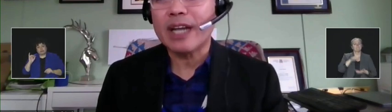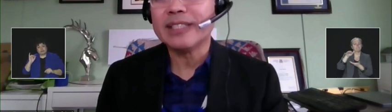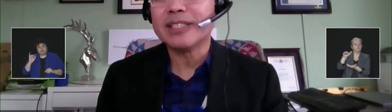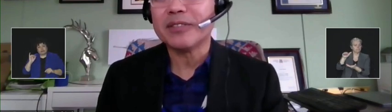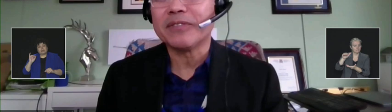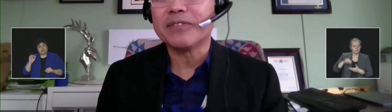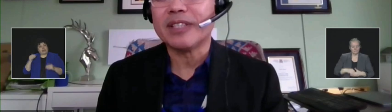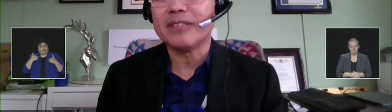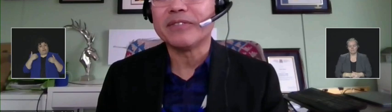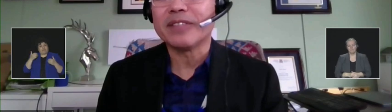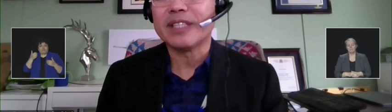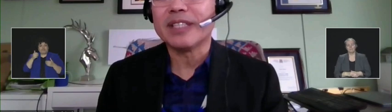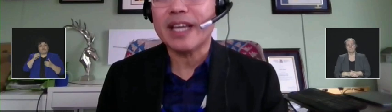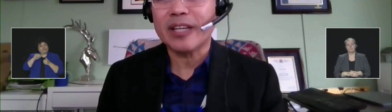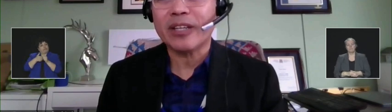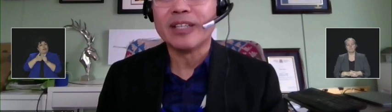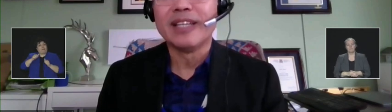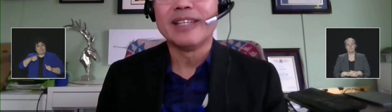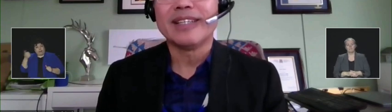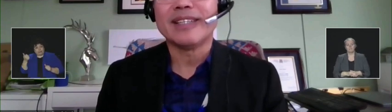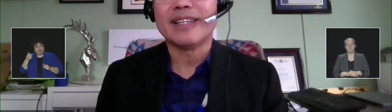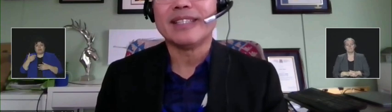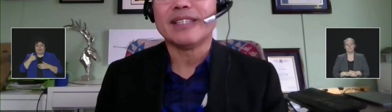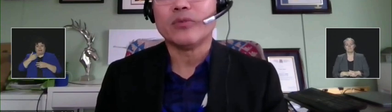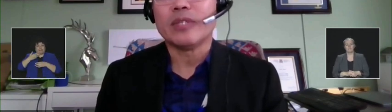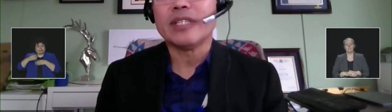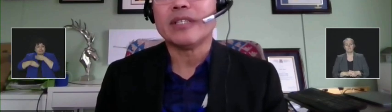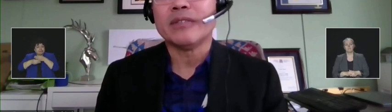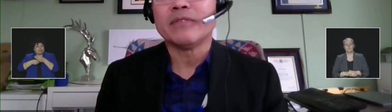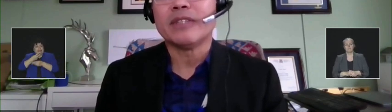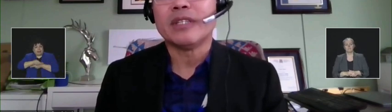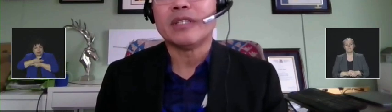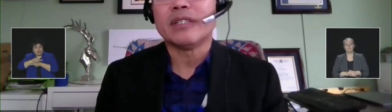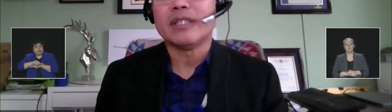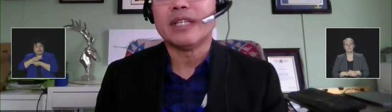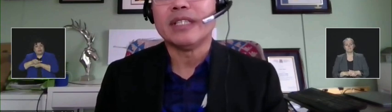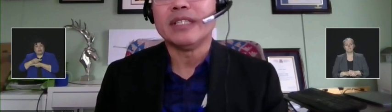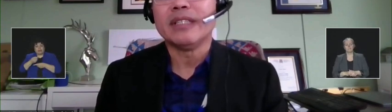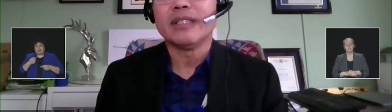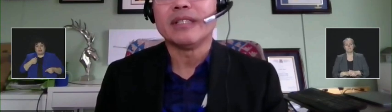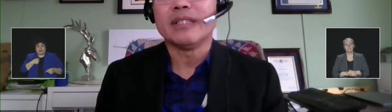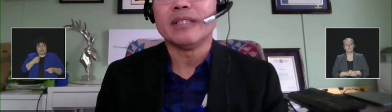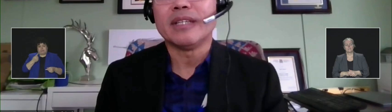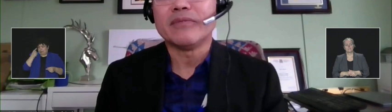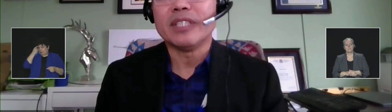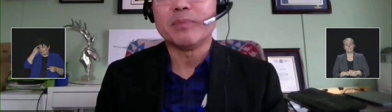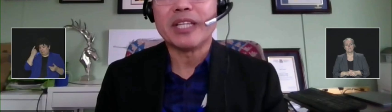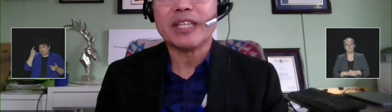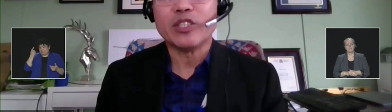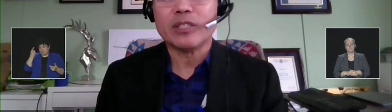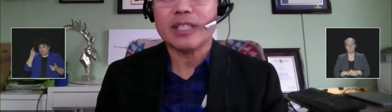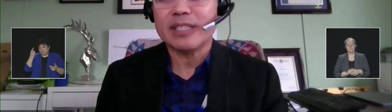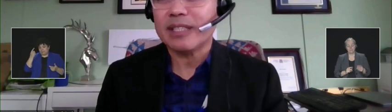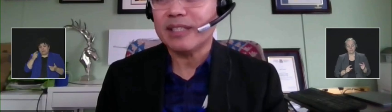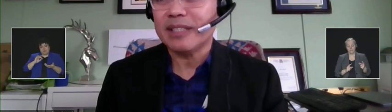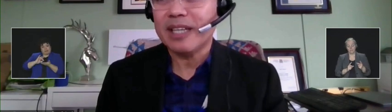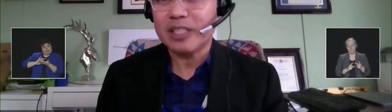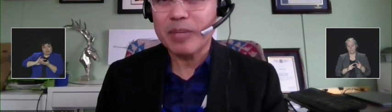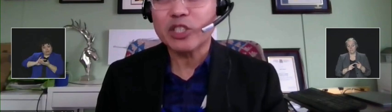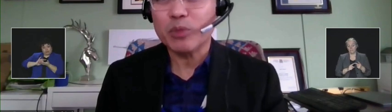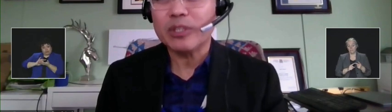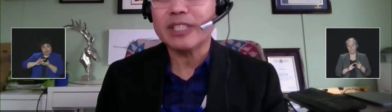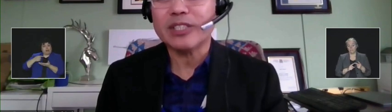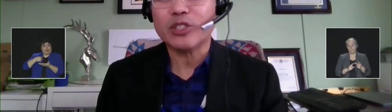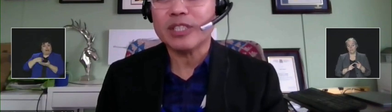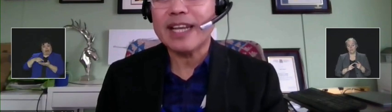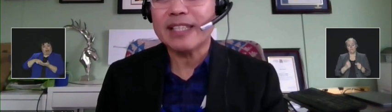that we have other kinds of care. I don't think of any of these medications as